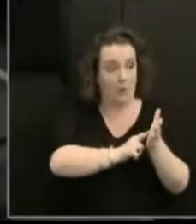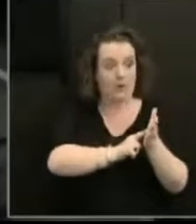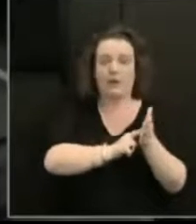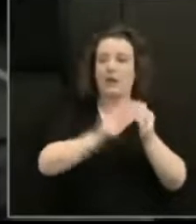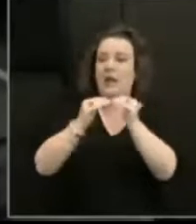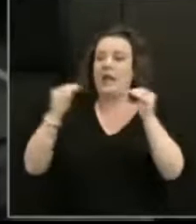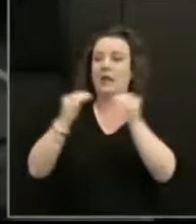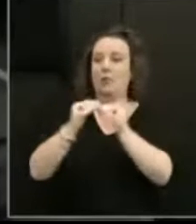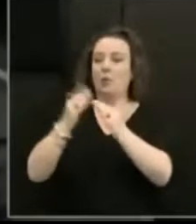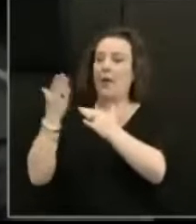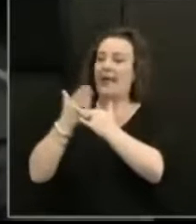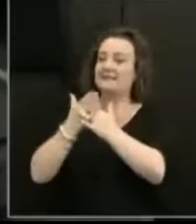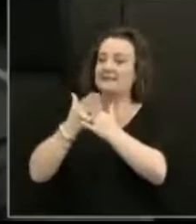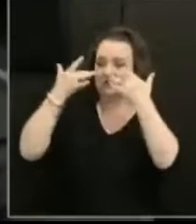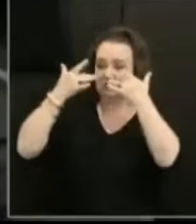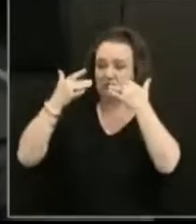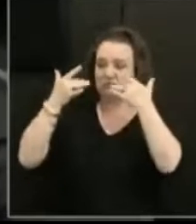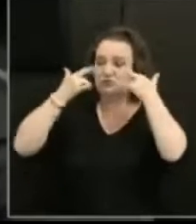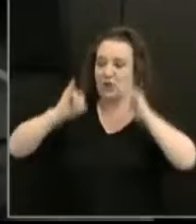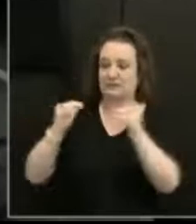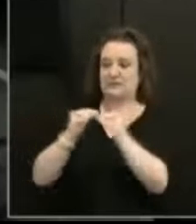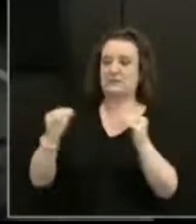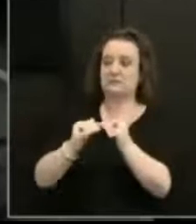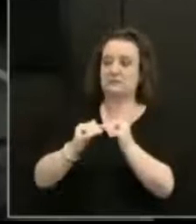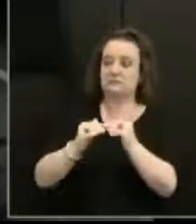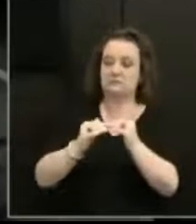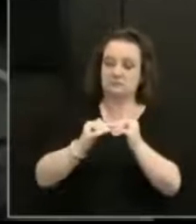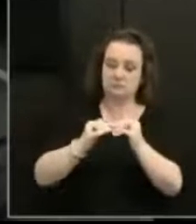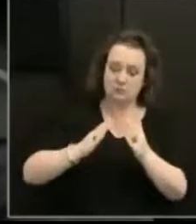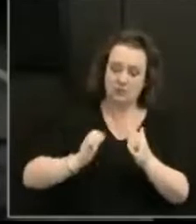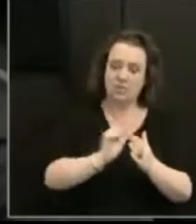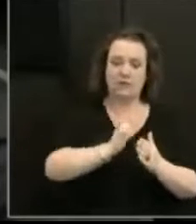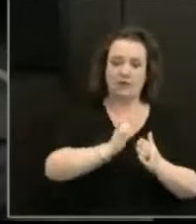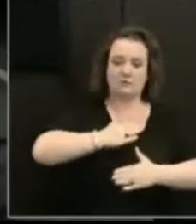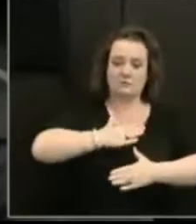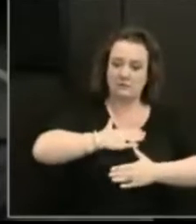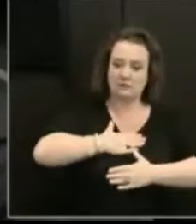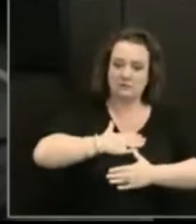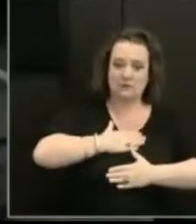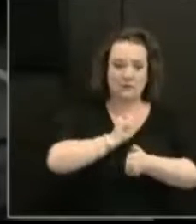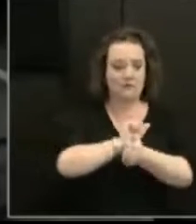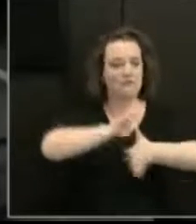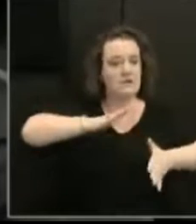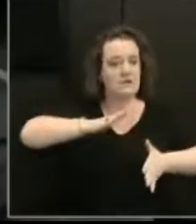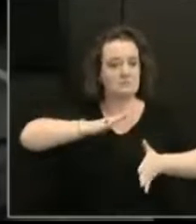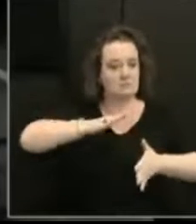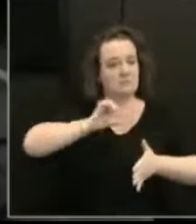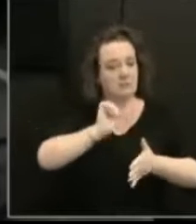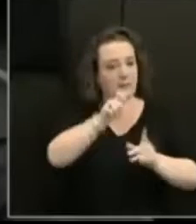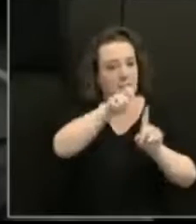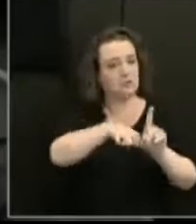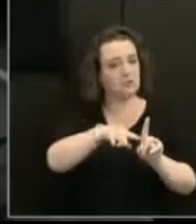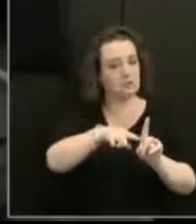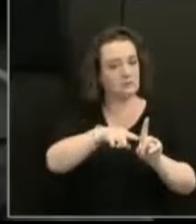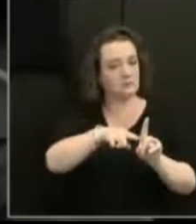to access to justice. The right to liberty and security of the person. The right